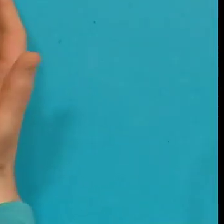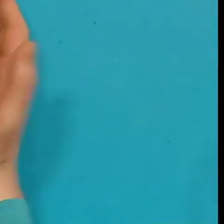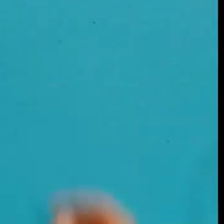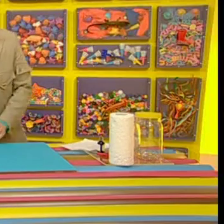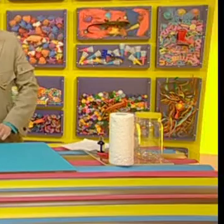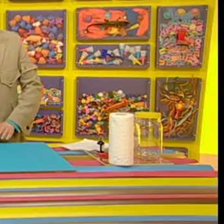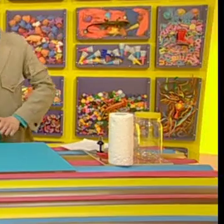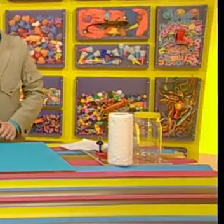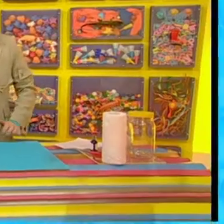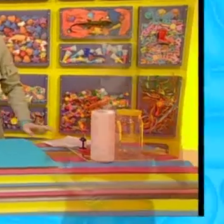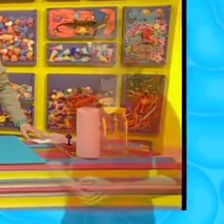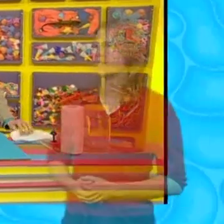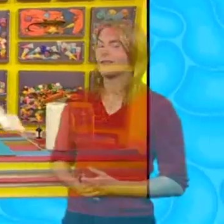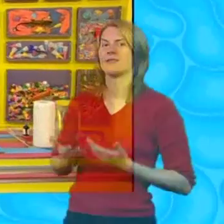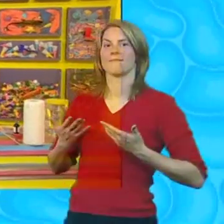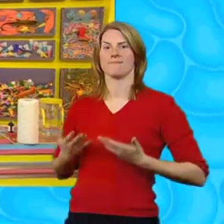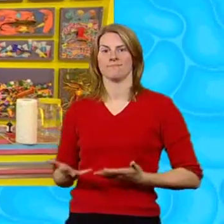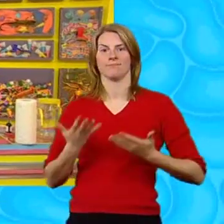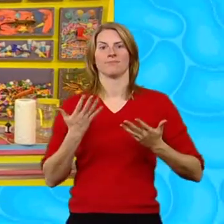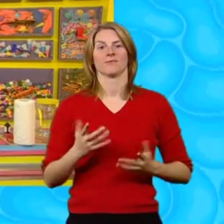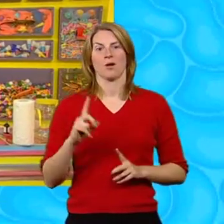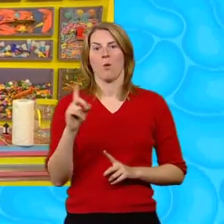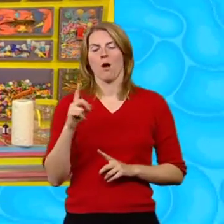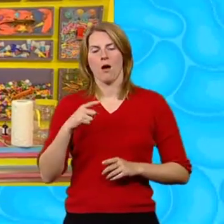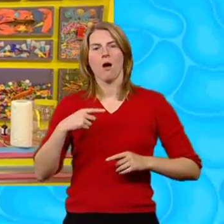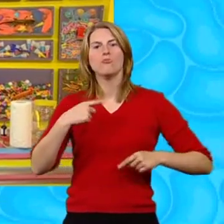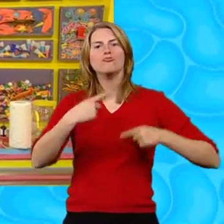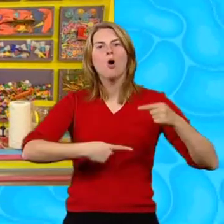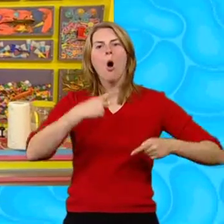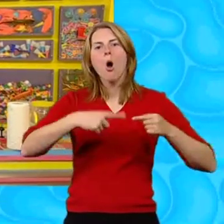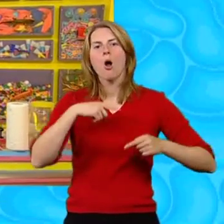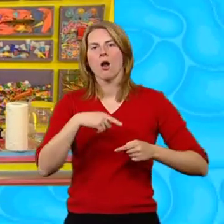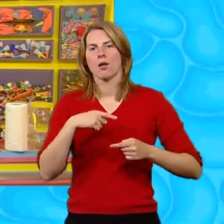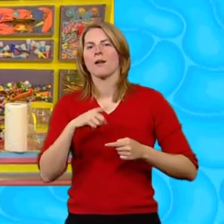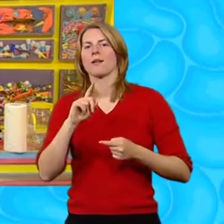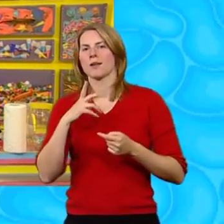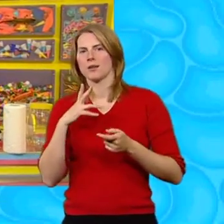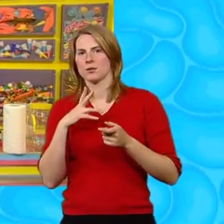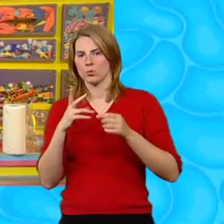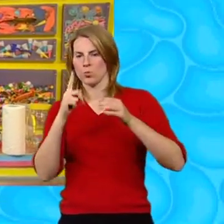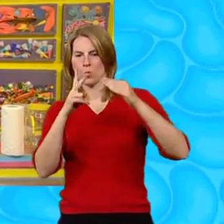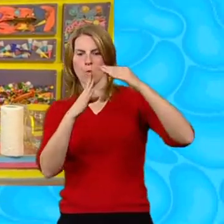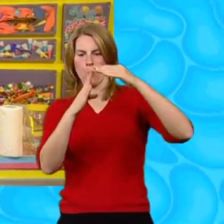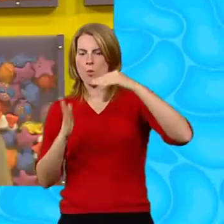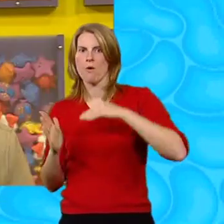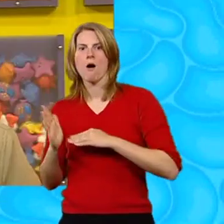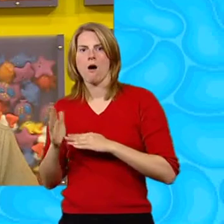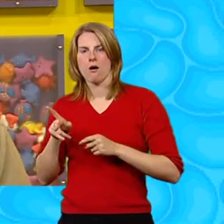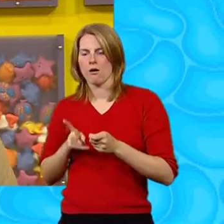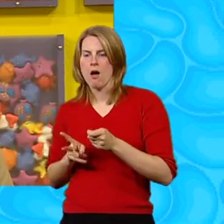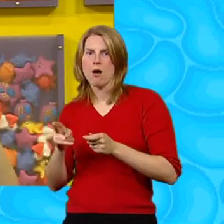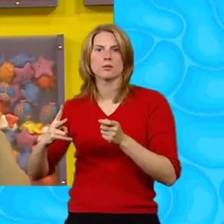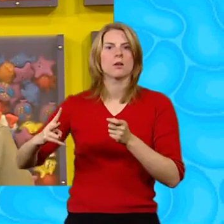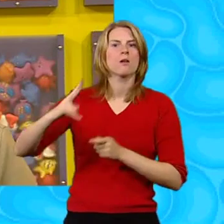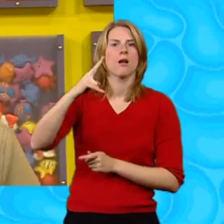There Now get a square of kitchen roll And cut off two corners One big And one small These